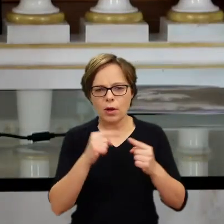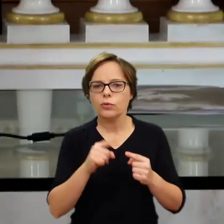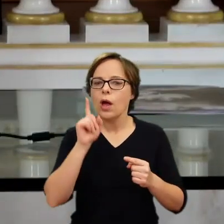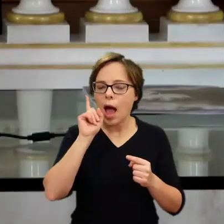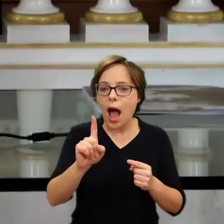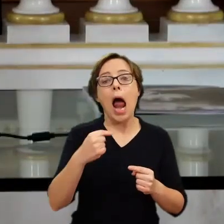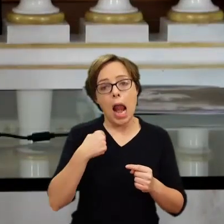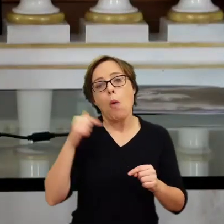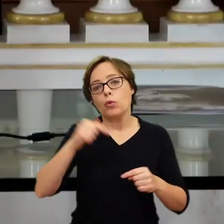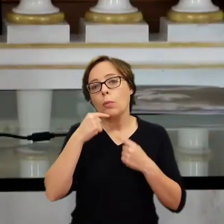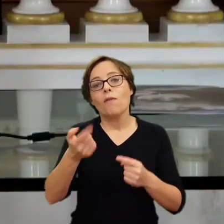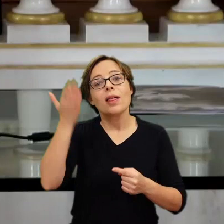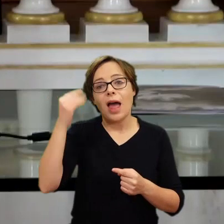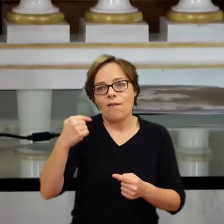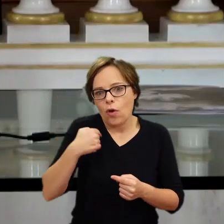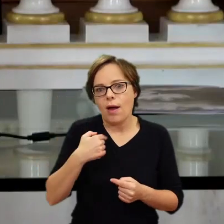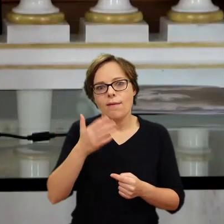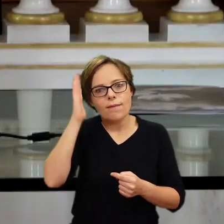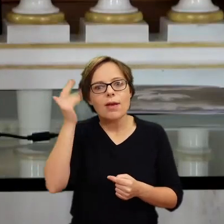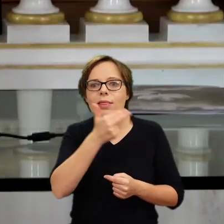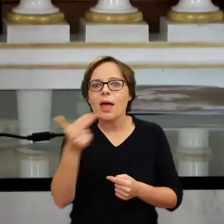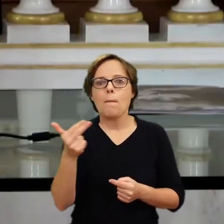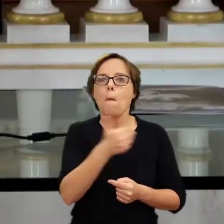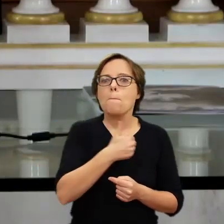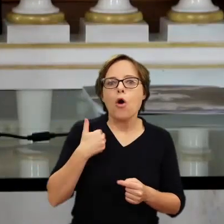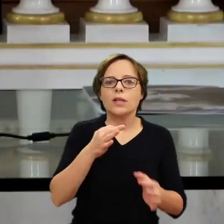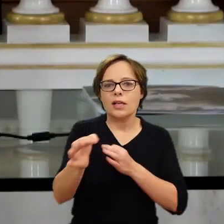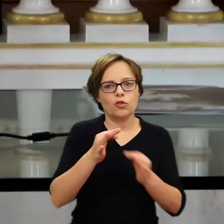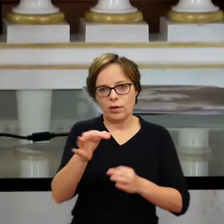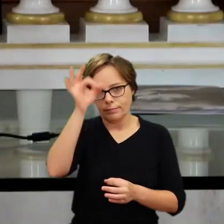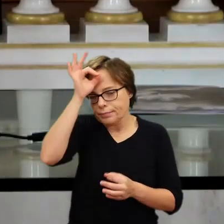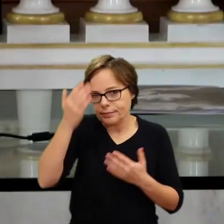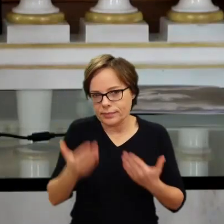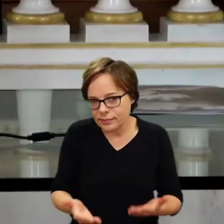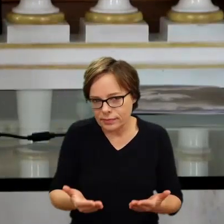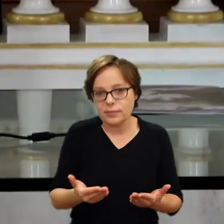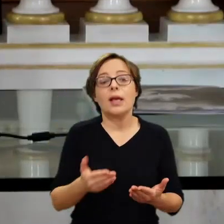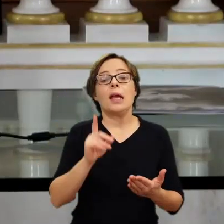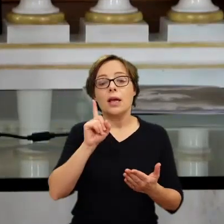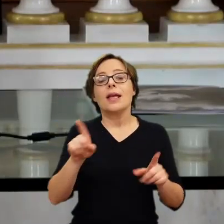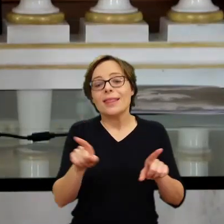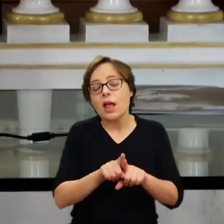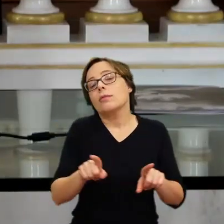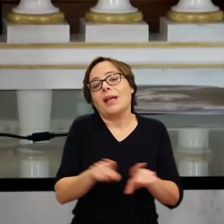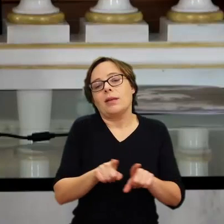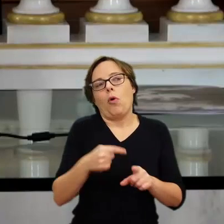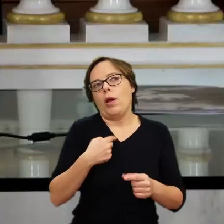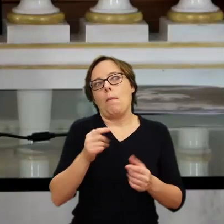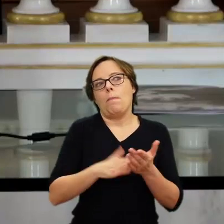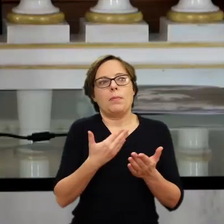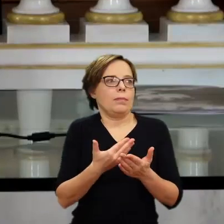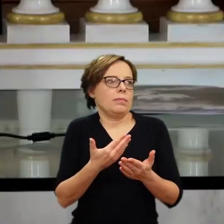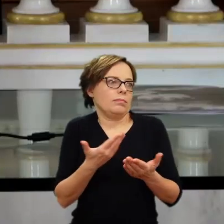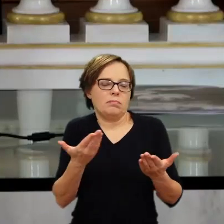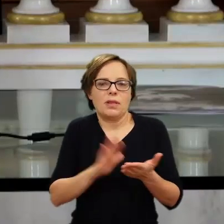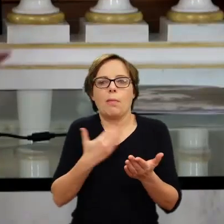I was very ignorant about Polish history and anything to do with Poland before that. In the same way that I'm probably very, you know, ignorant about Romanian history right